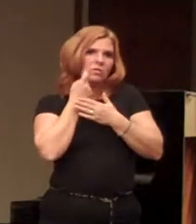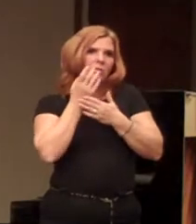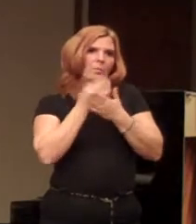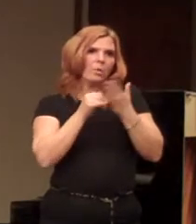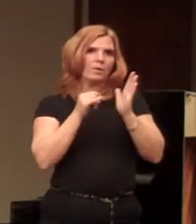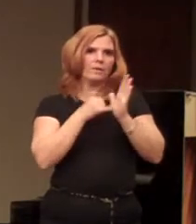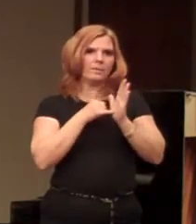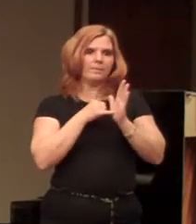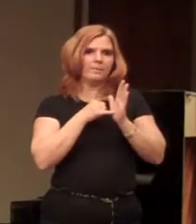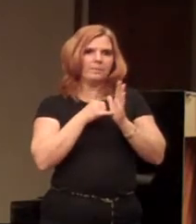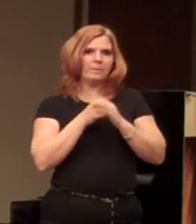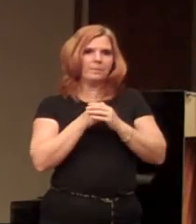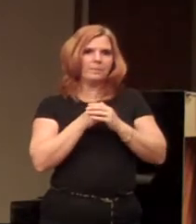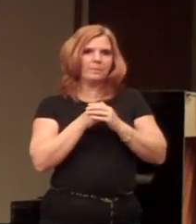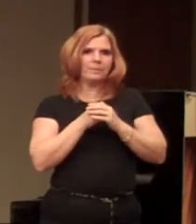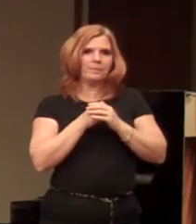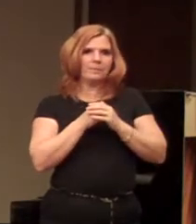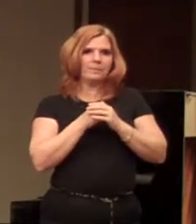it.